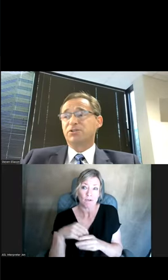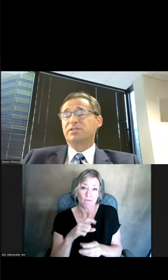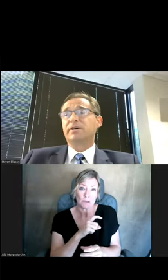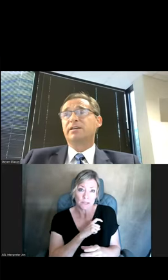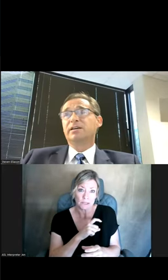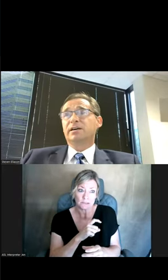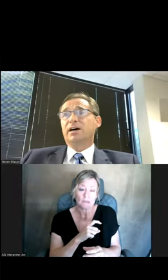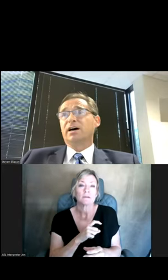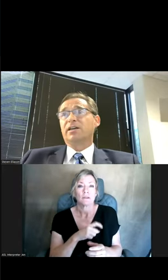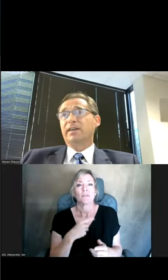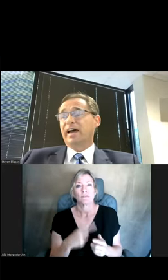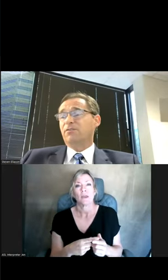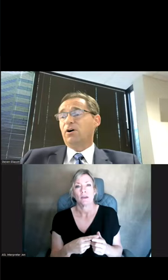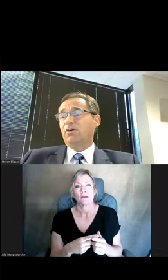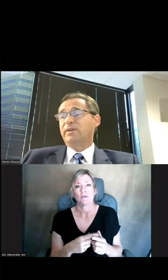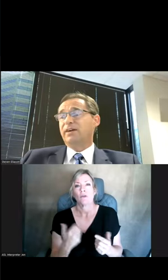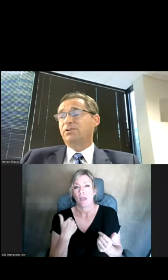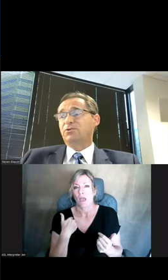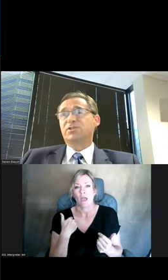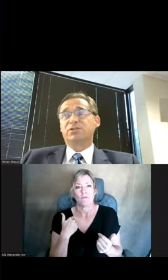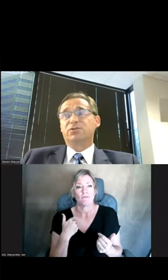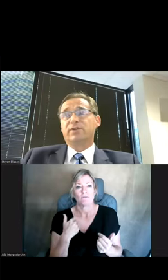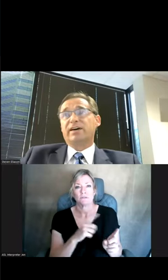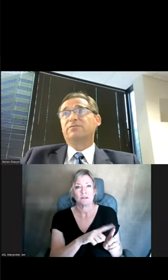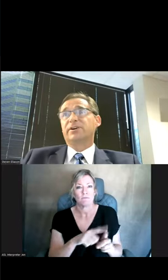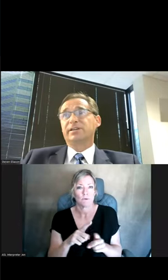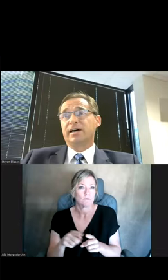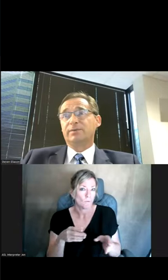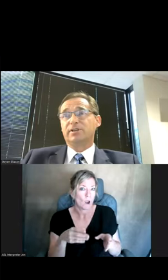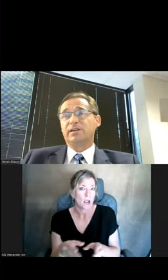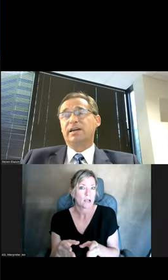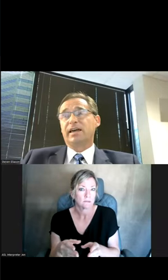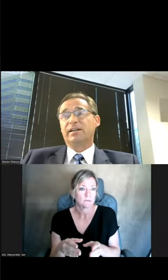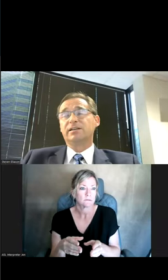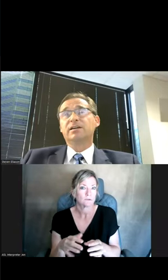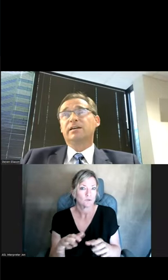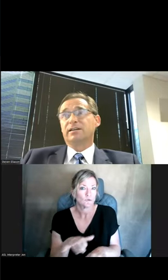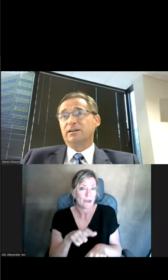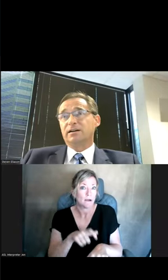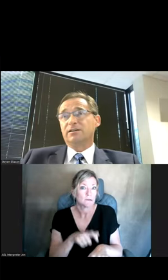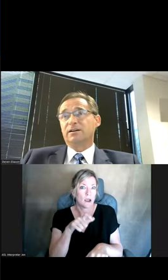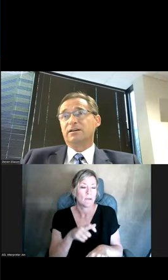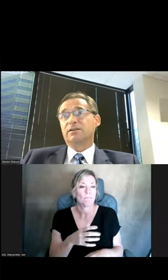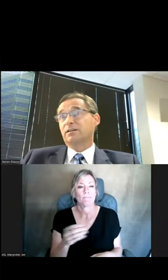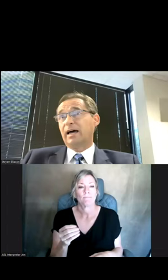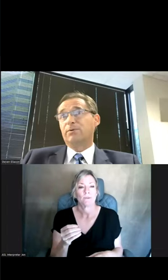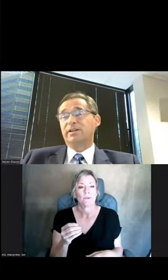we'll talk about in just a minute, they have all the avenues to do that very timely and in a